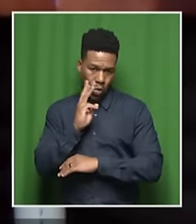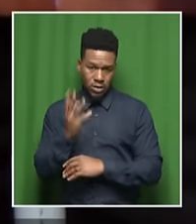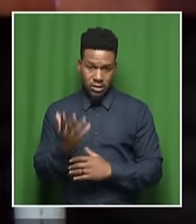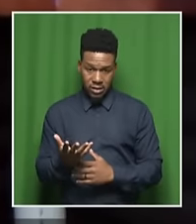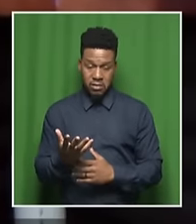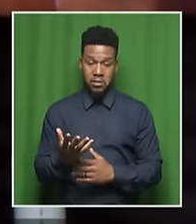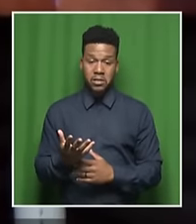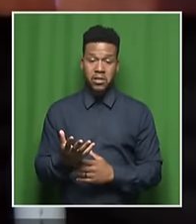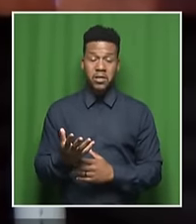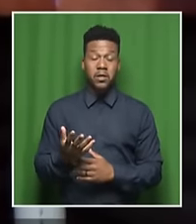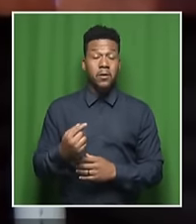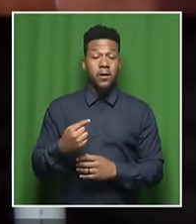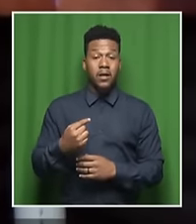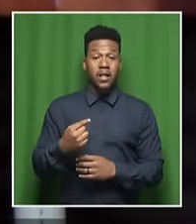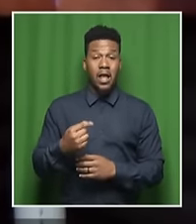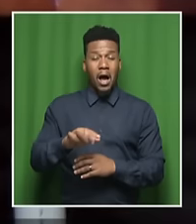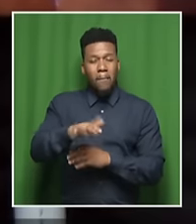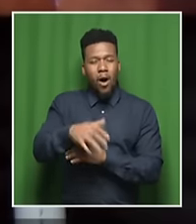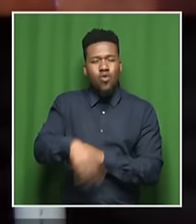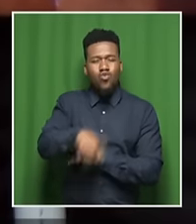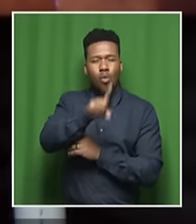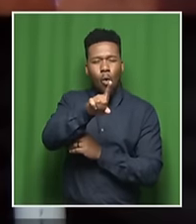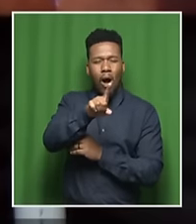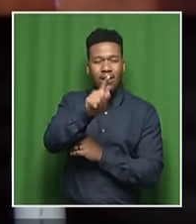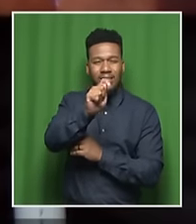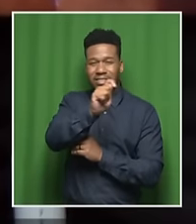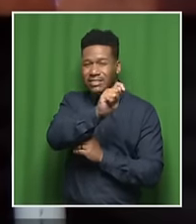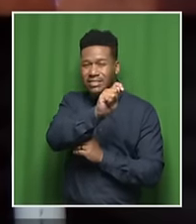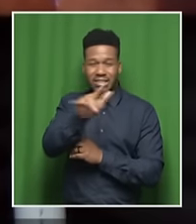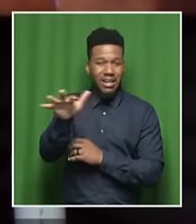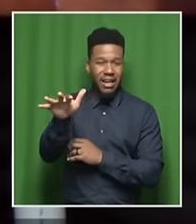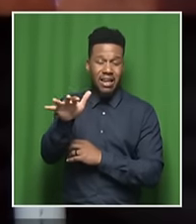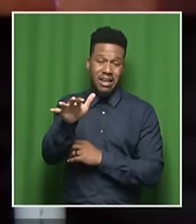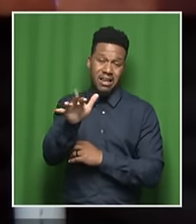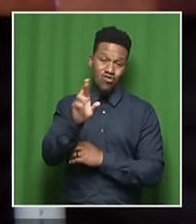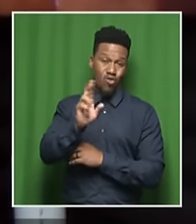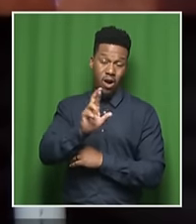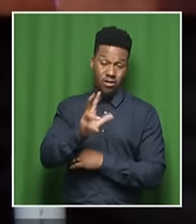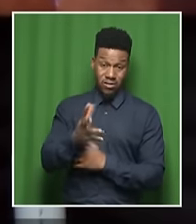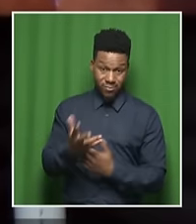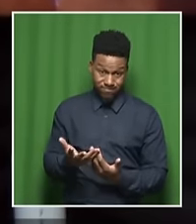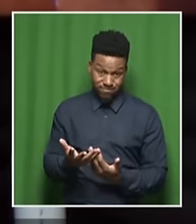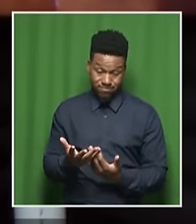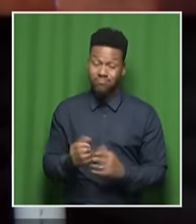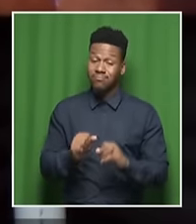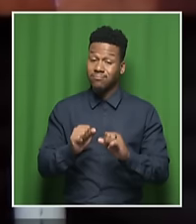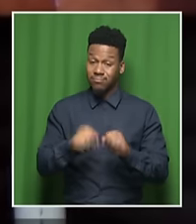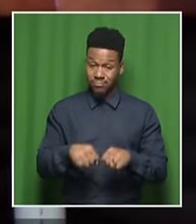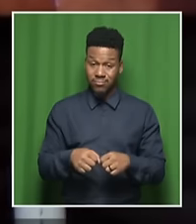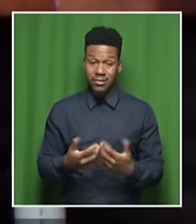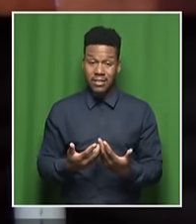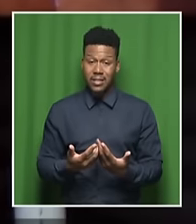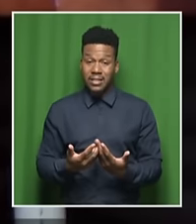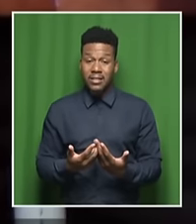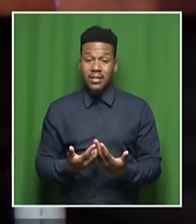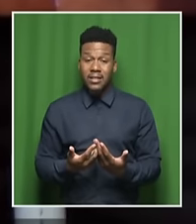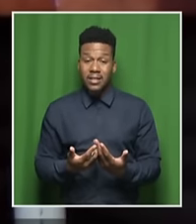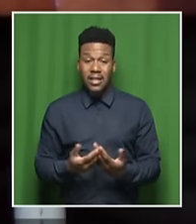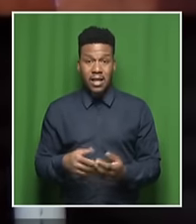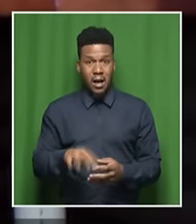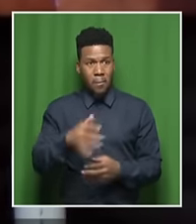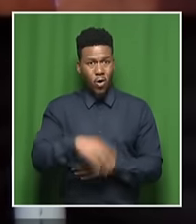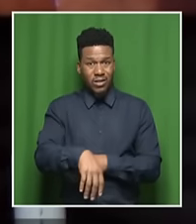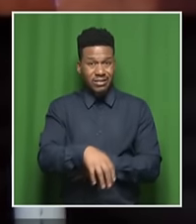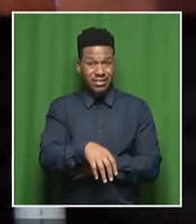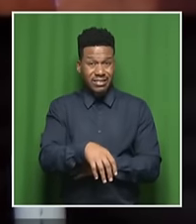Chamber, which I'm a member, and that is 1 trillion South African rand. But recently I heard that the president used the number of 3 trillion, so three